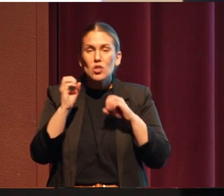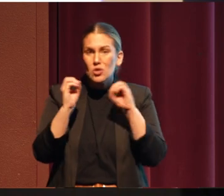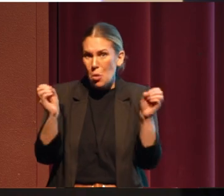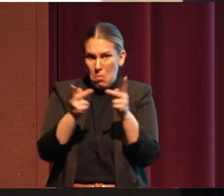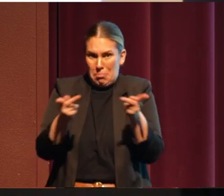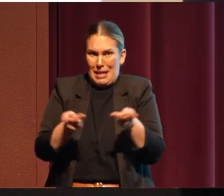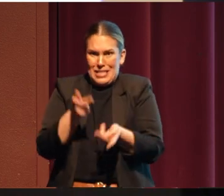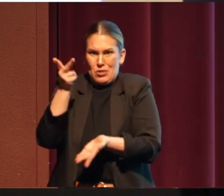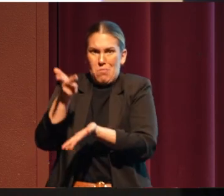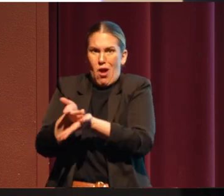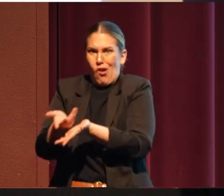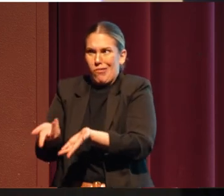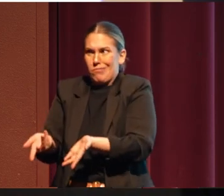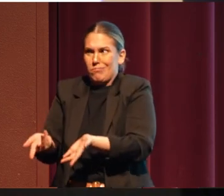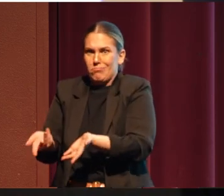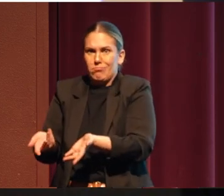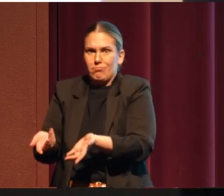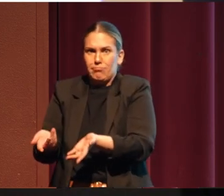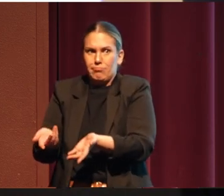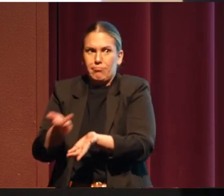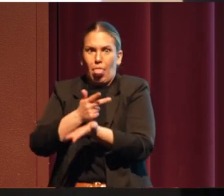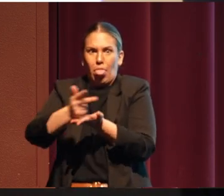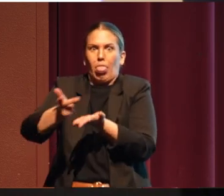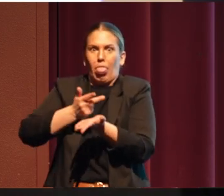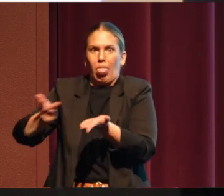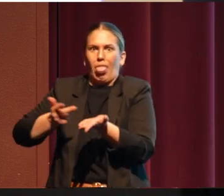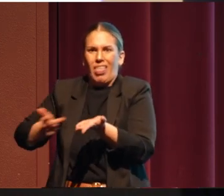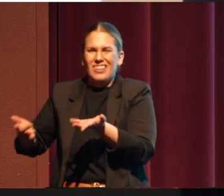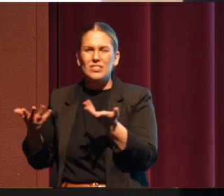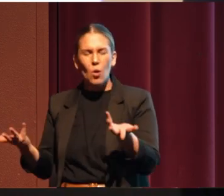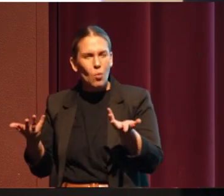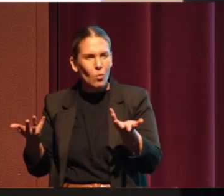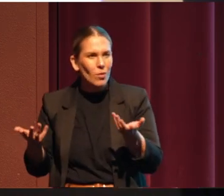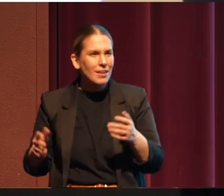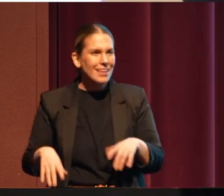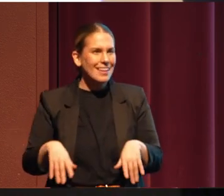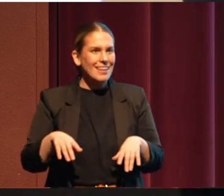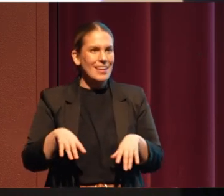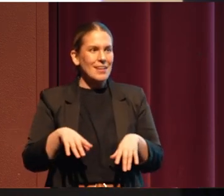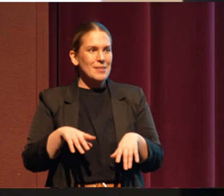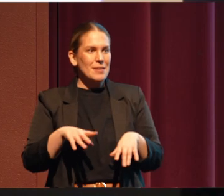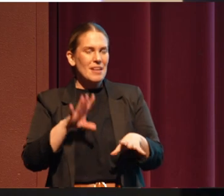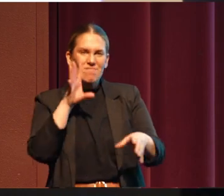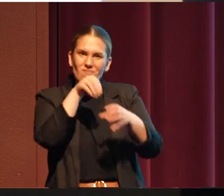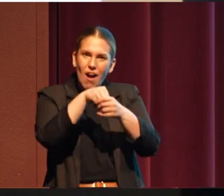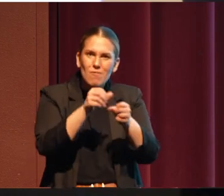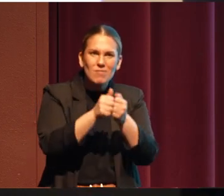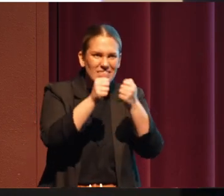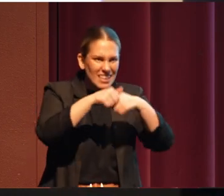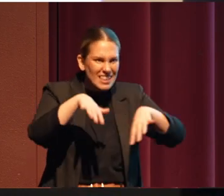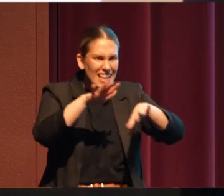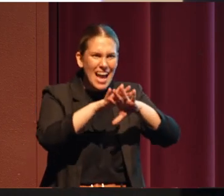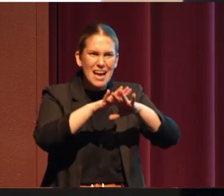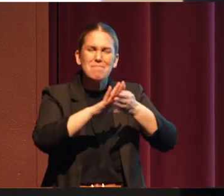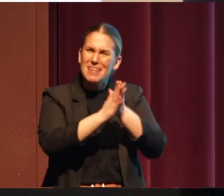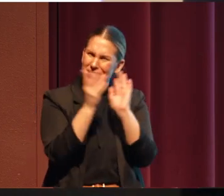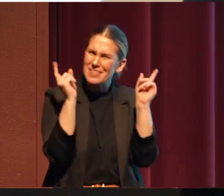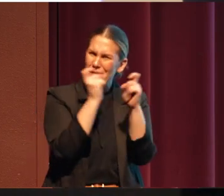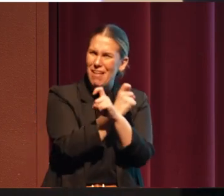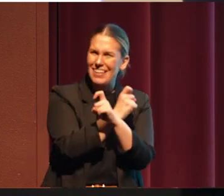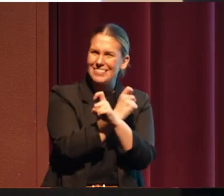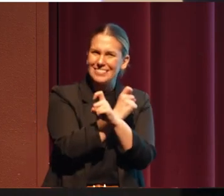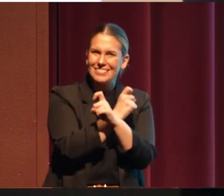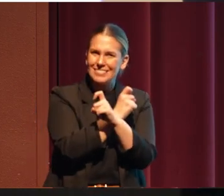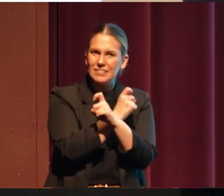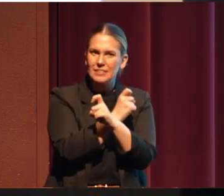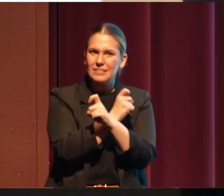And so stewardship on common lands is even more complex. Frequently, there is